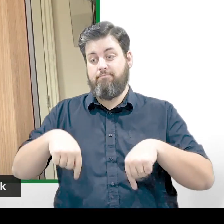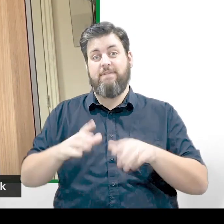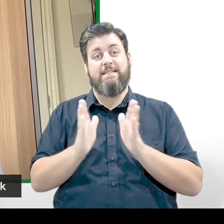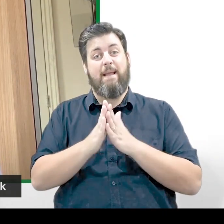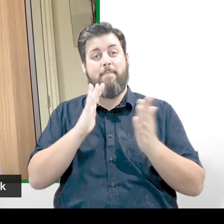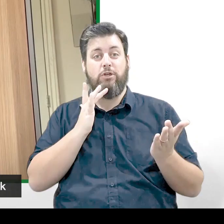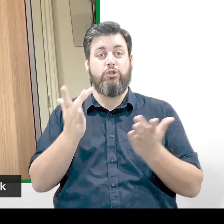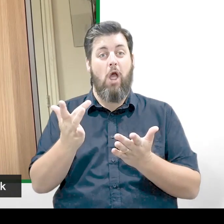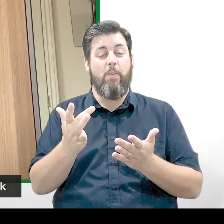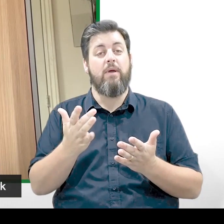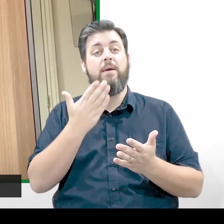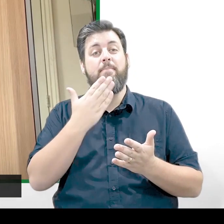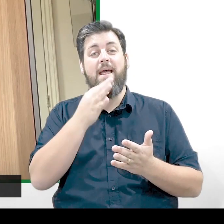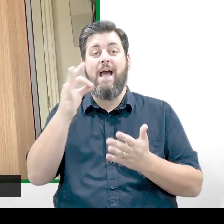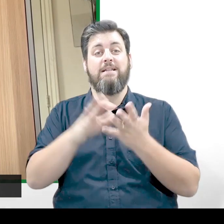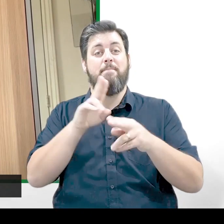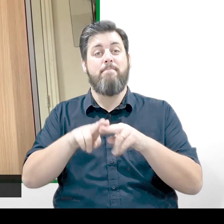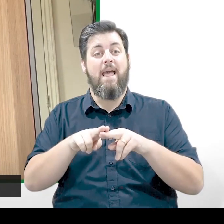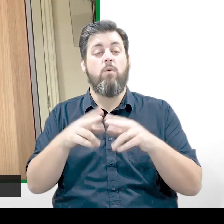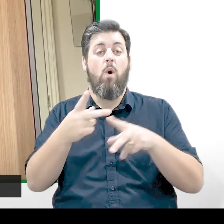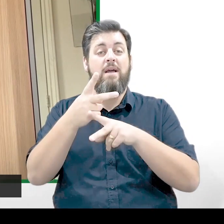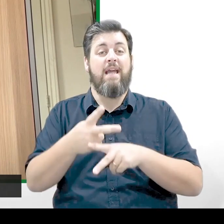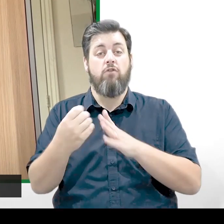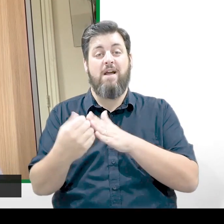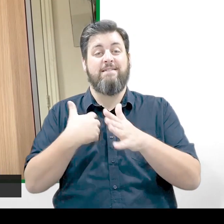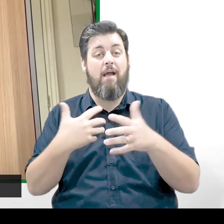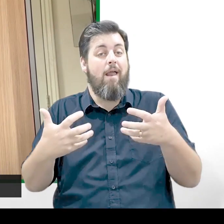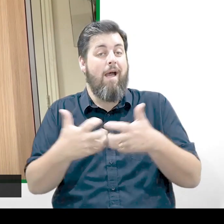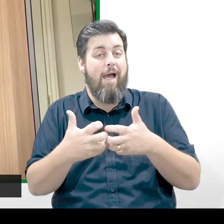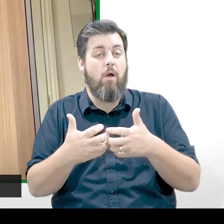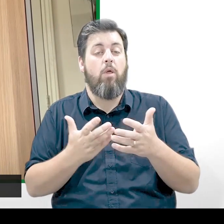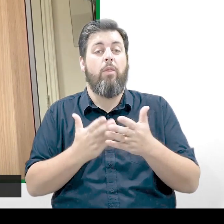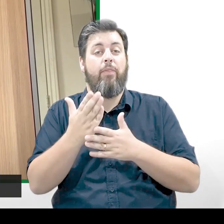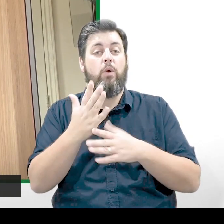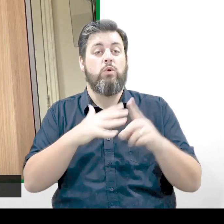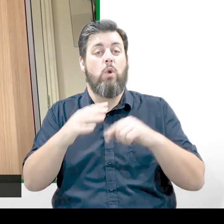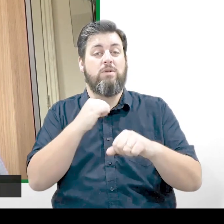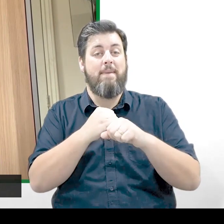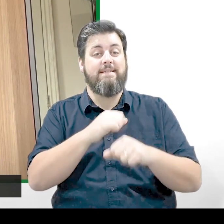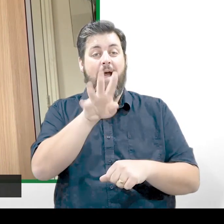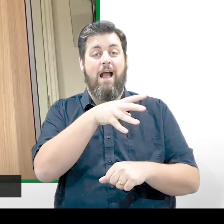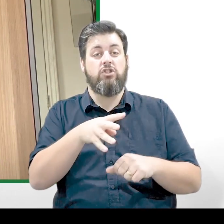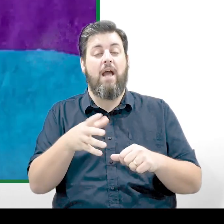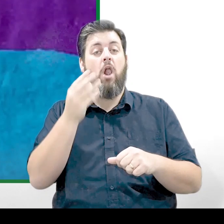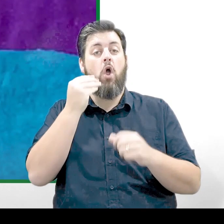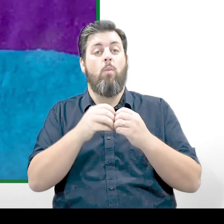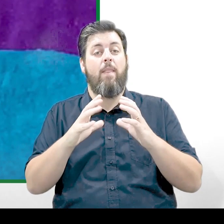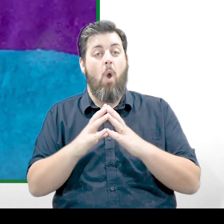parent or carer to share your work with us on social media and tag it with hashtag learnwithoak.